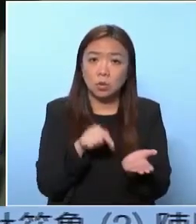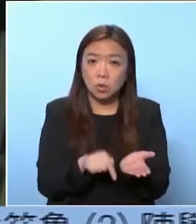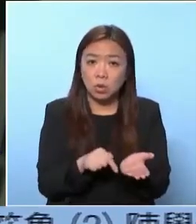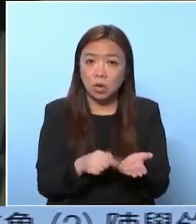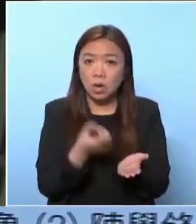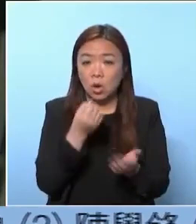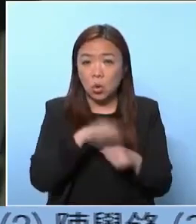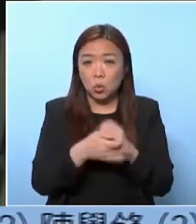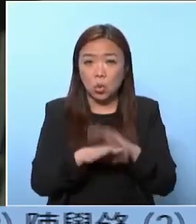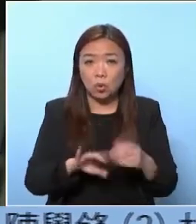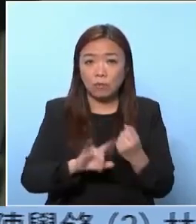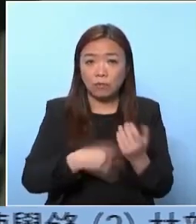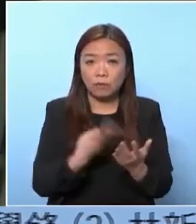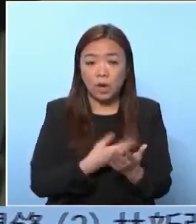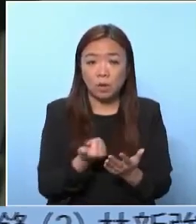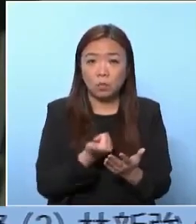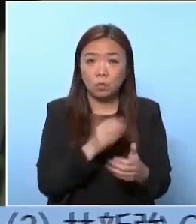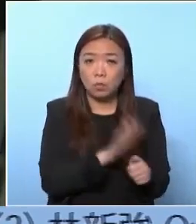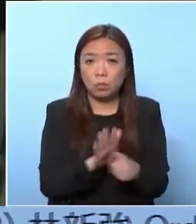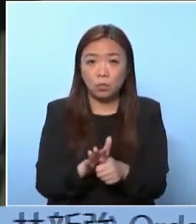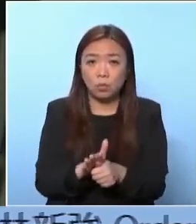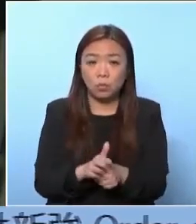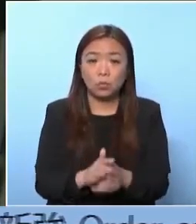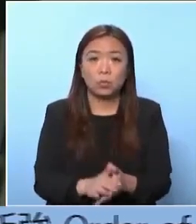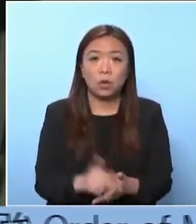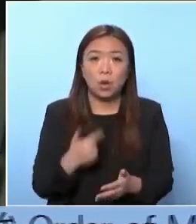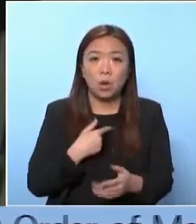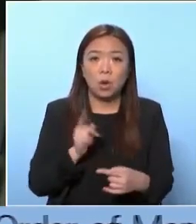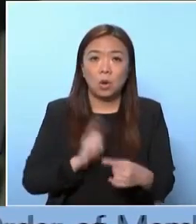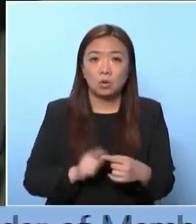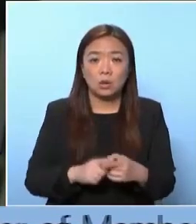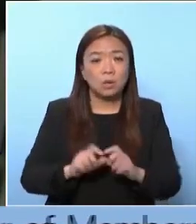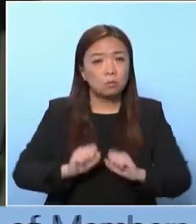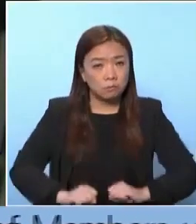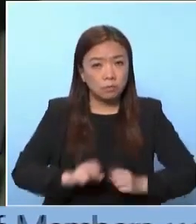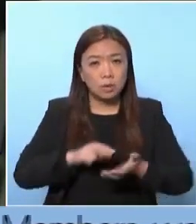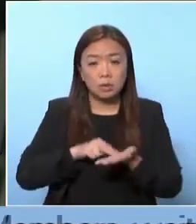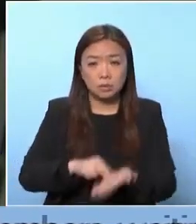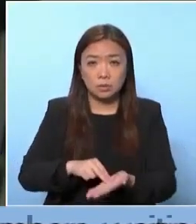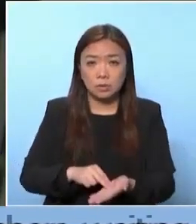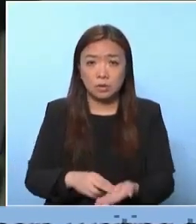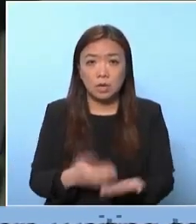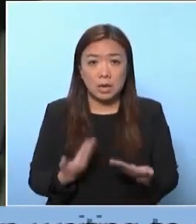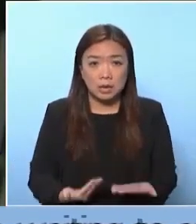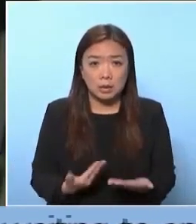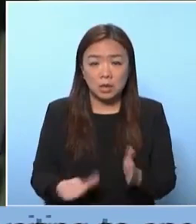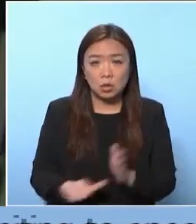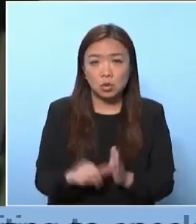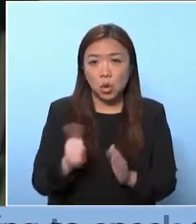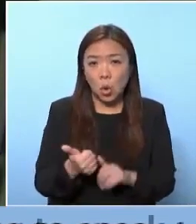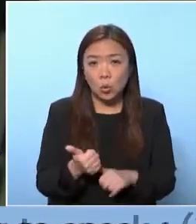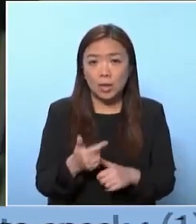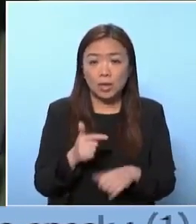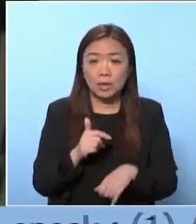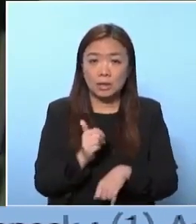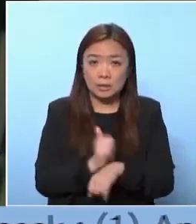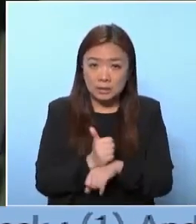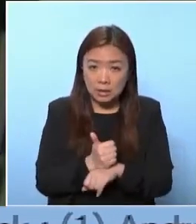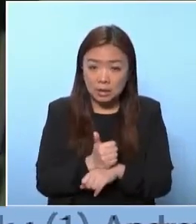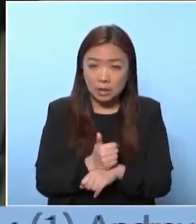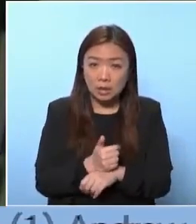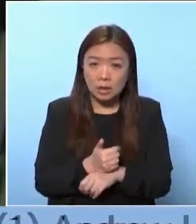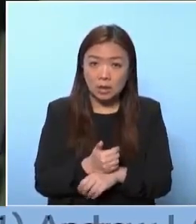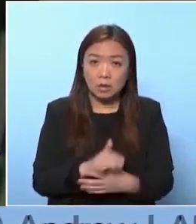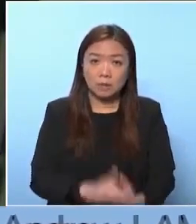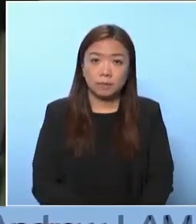Security Law. I'm firmly convinced that the present moment offers an ideal opportunity to press forward with the legislation